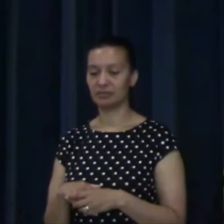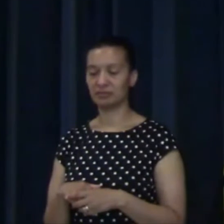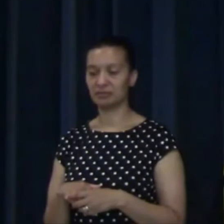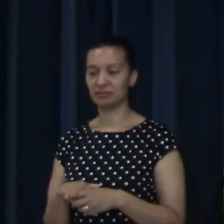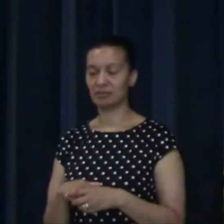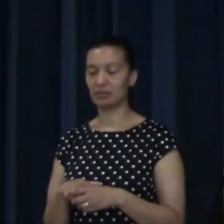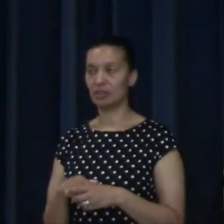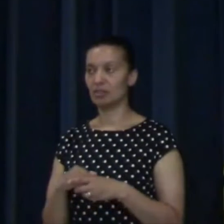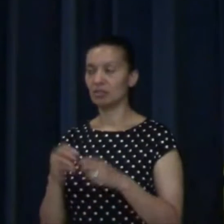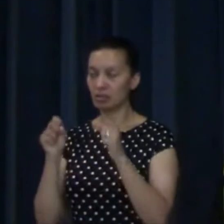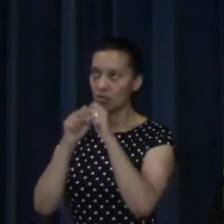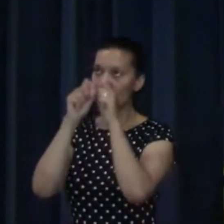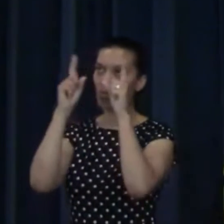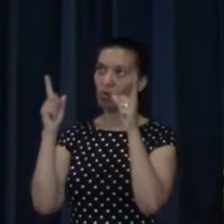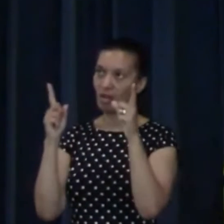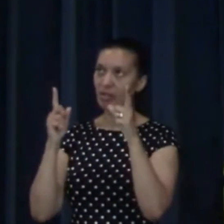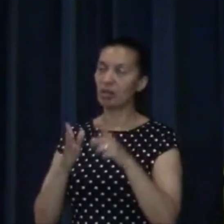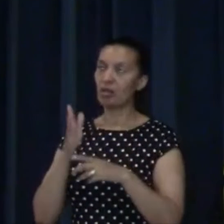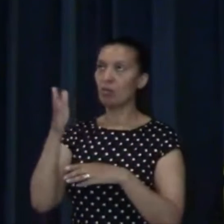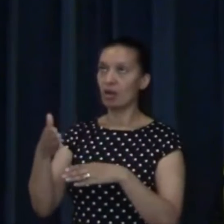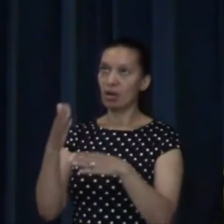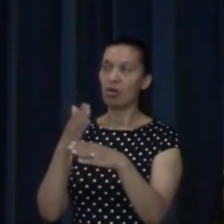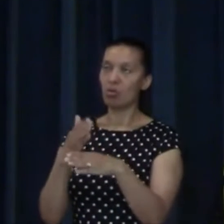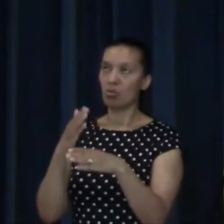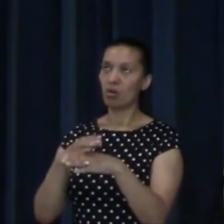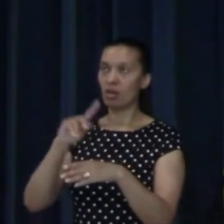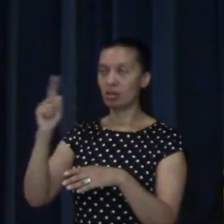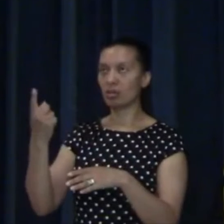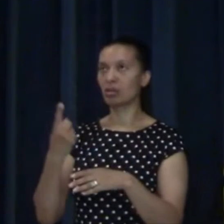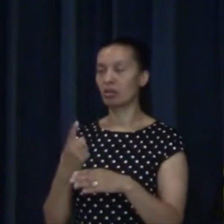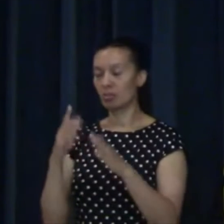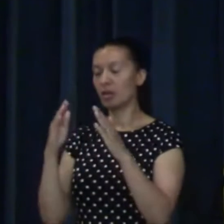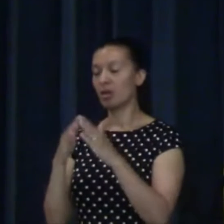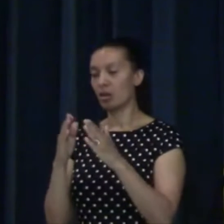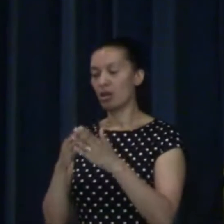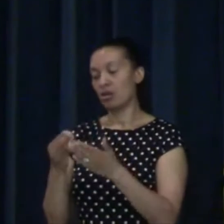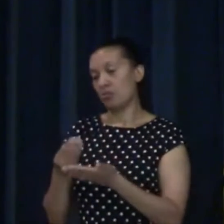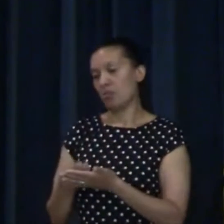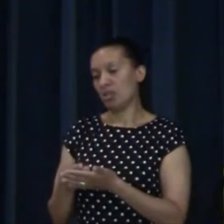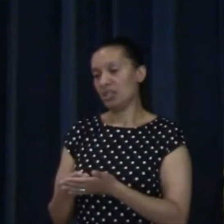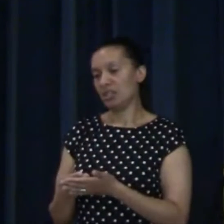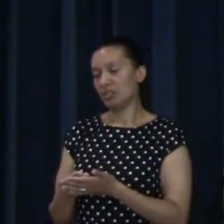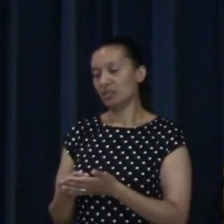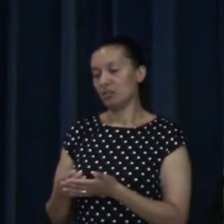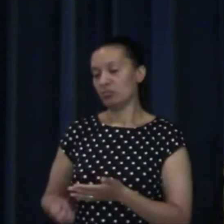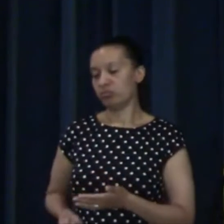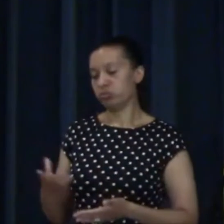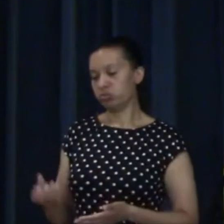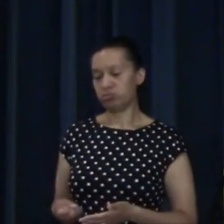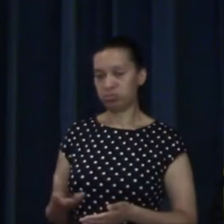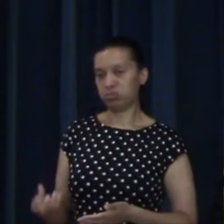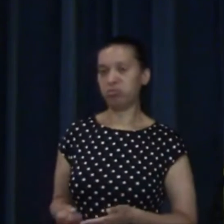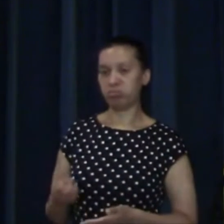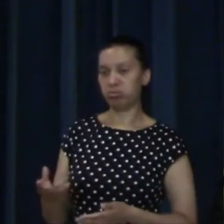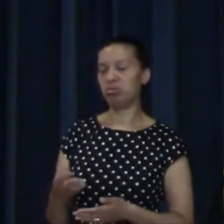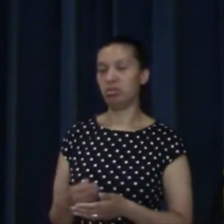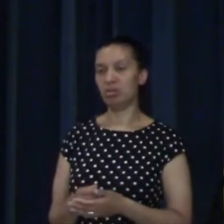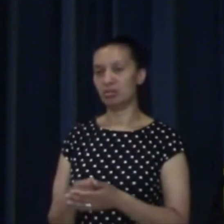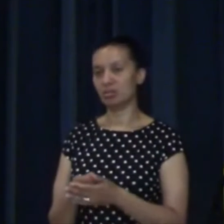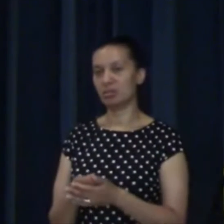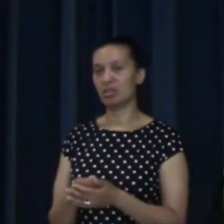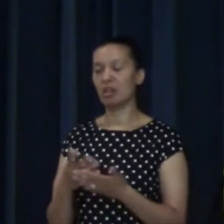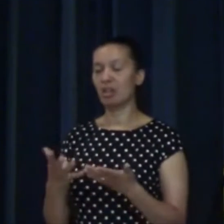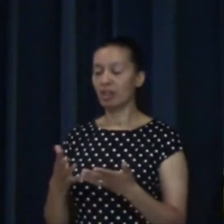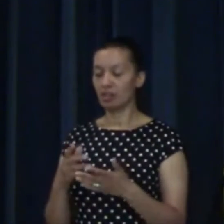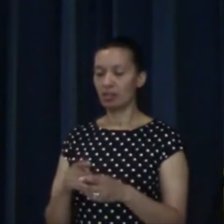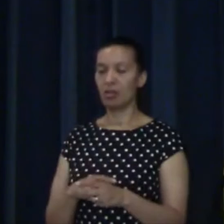Getting up, going to work, coming home, having just about enough money to pay the bills, and just repeating that. And I just, I